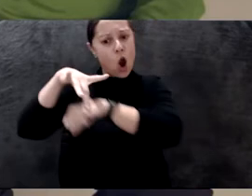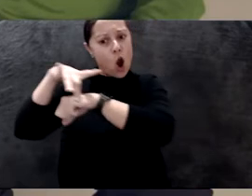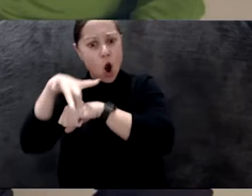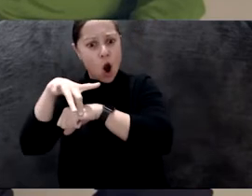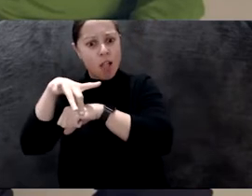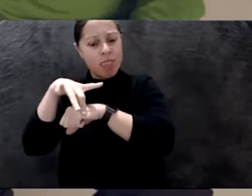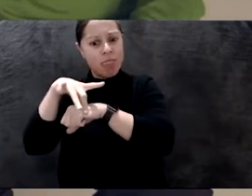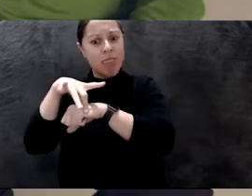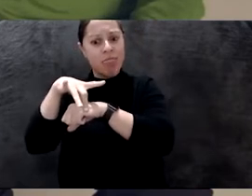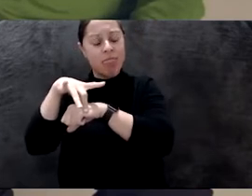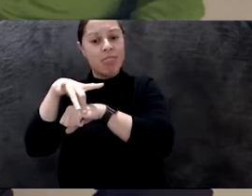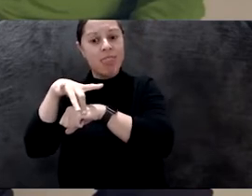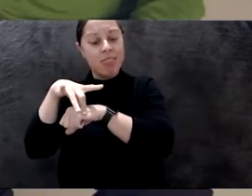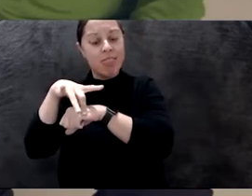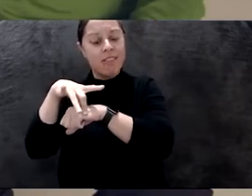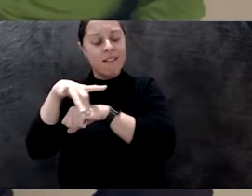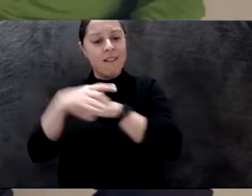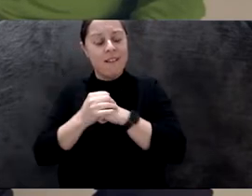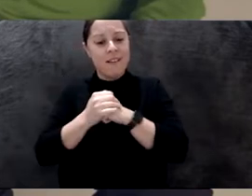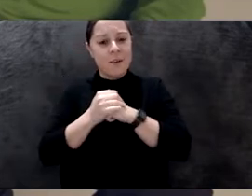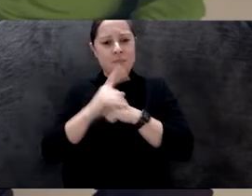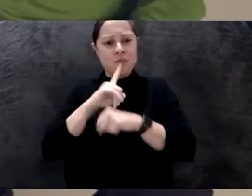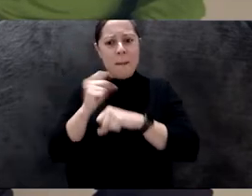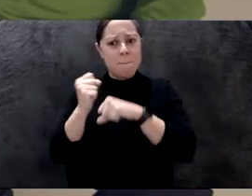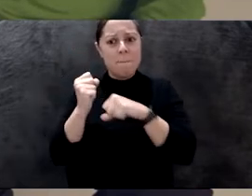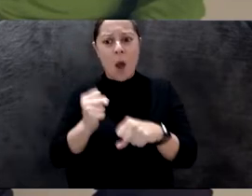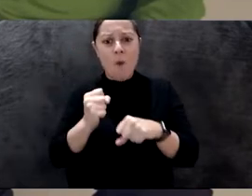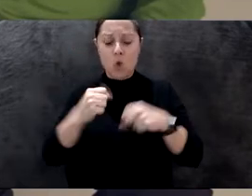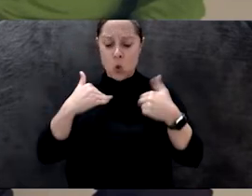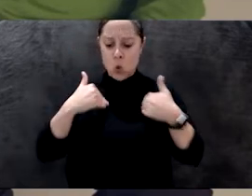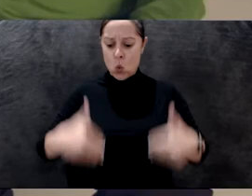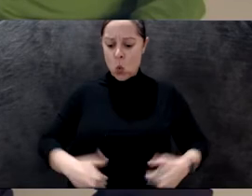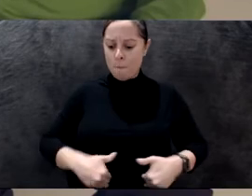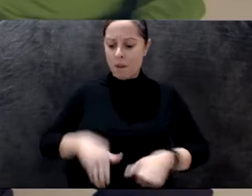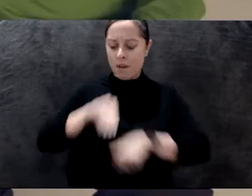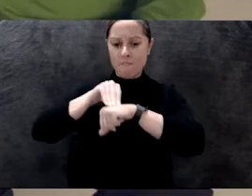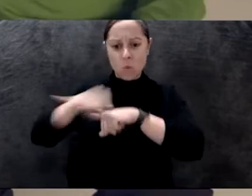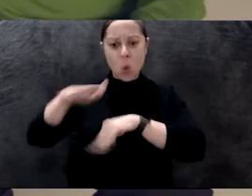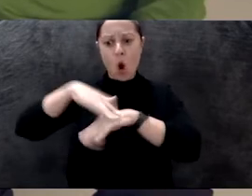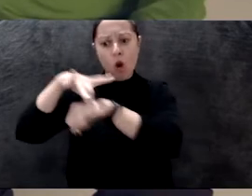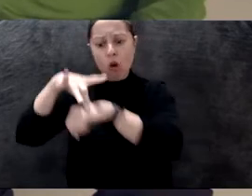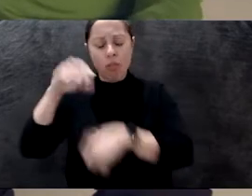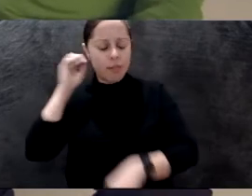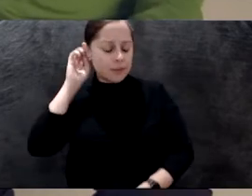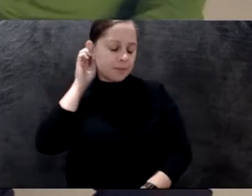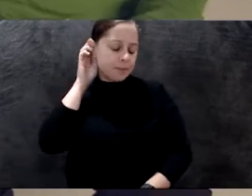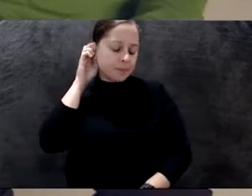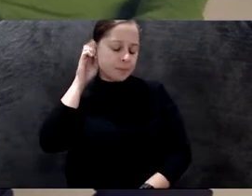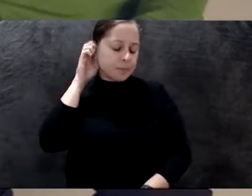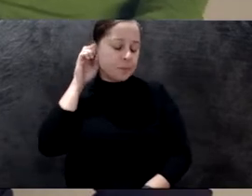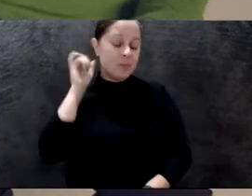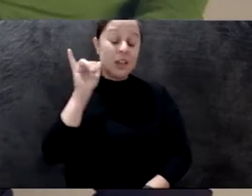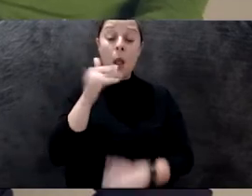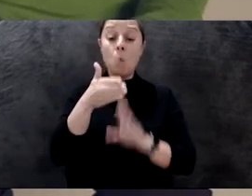vibration of the earth. And then due to this change of vibration of the earth, at pre-industrial level, mean, the vibration,